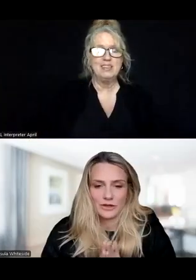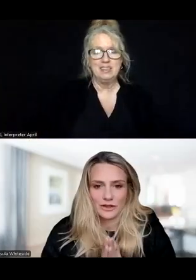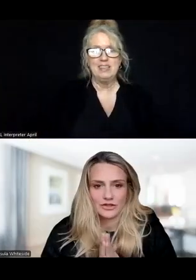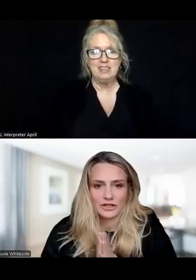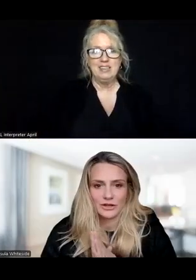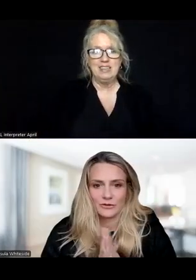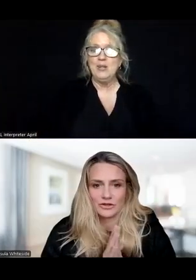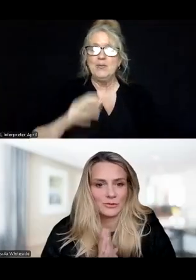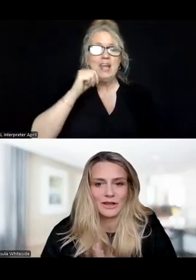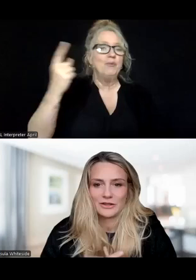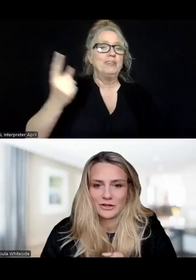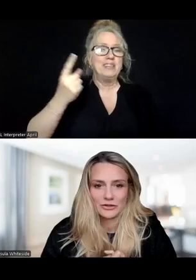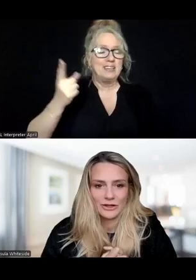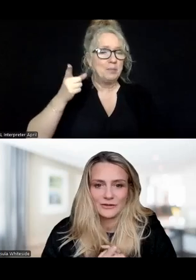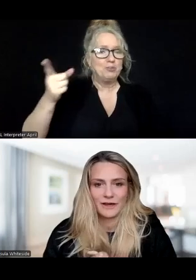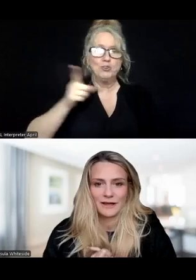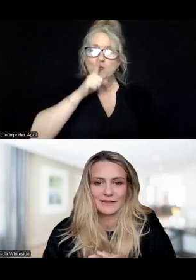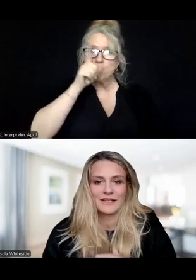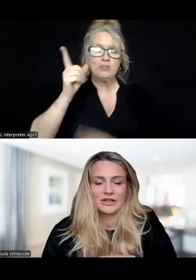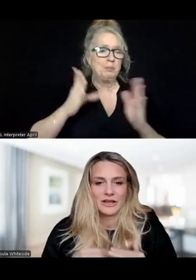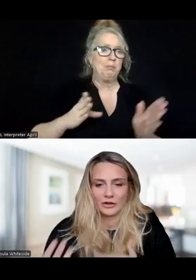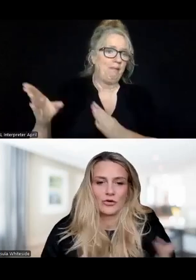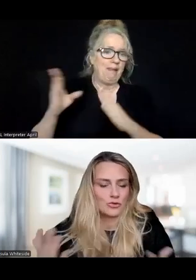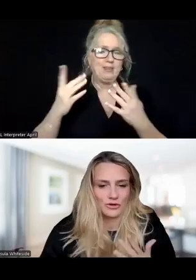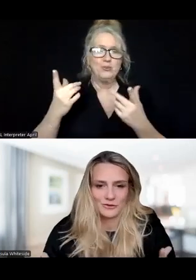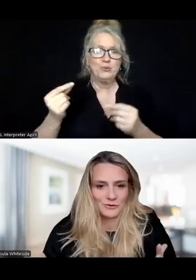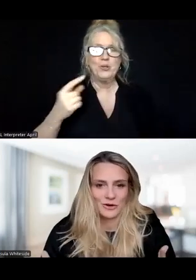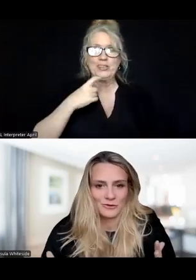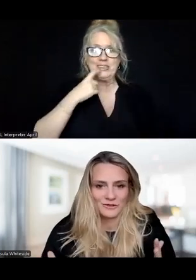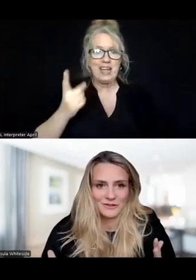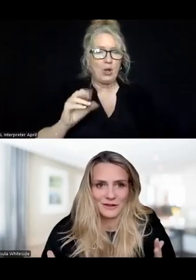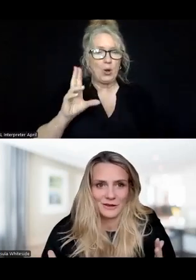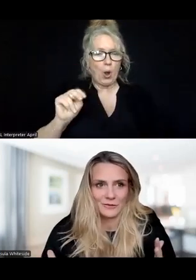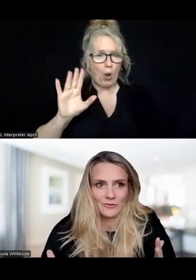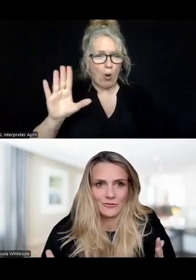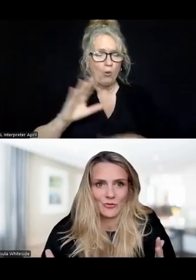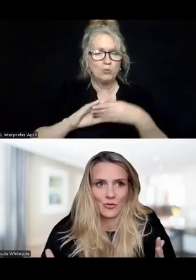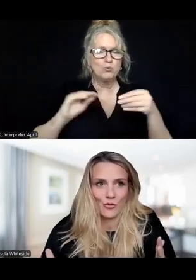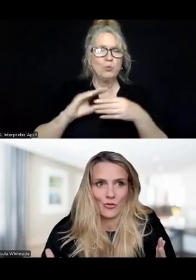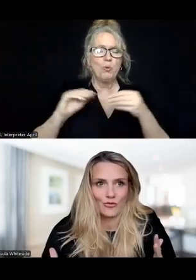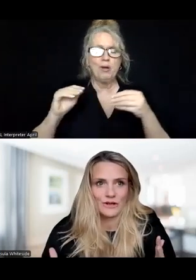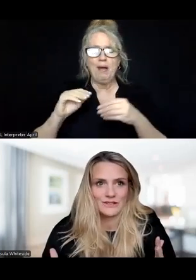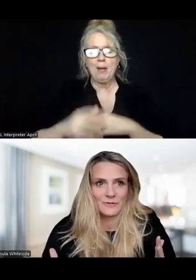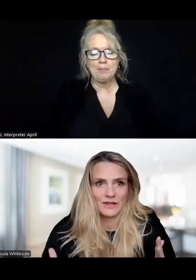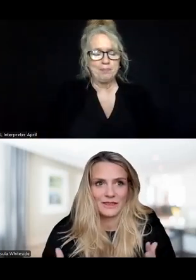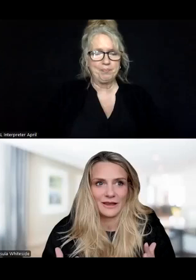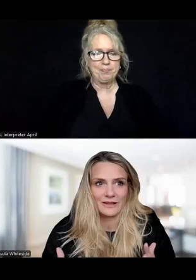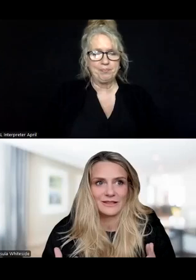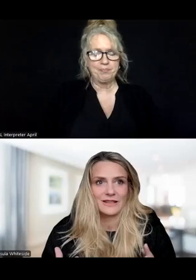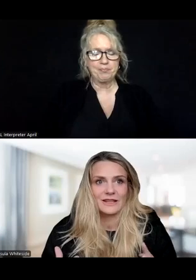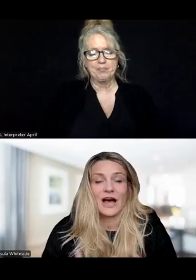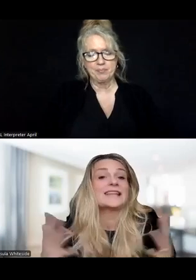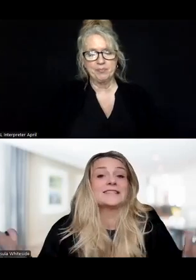not something that she originally planned on doing. fact, telling her own personal story was something